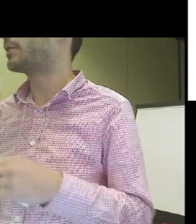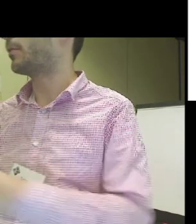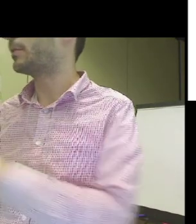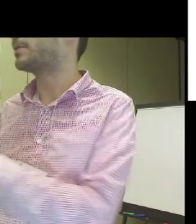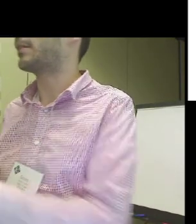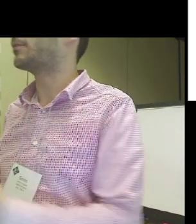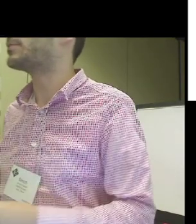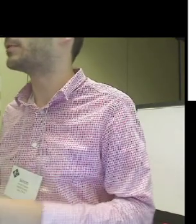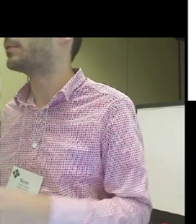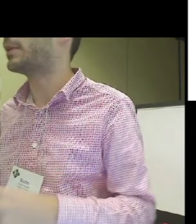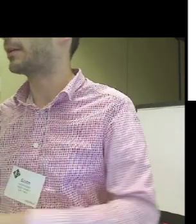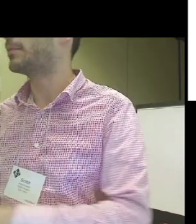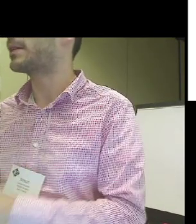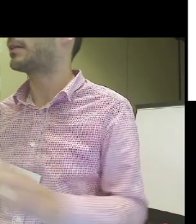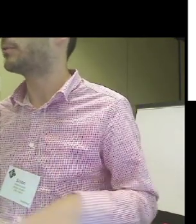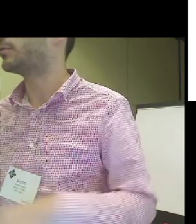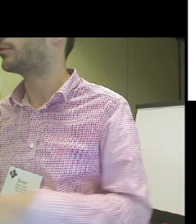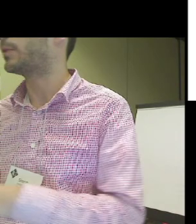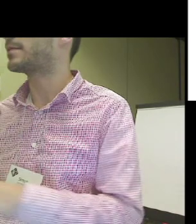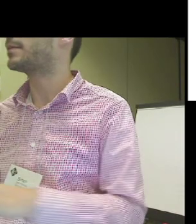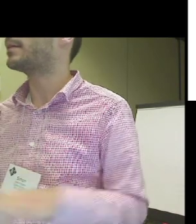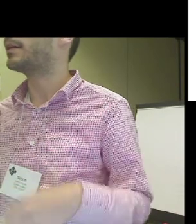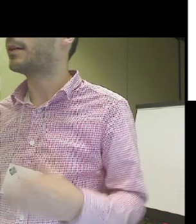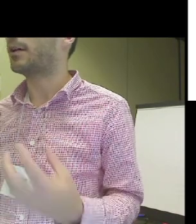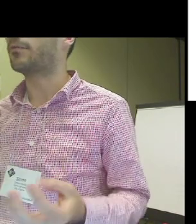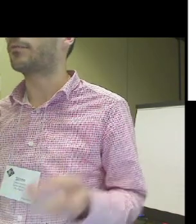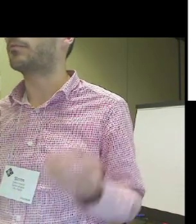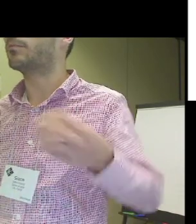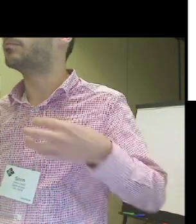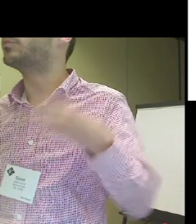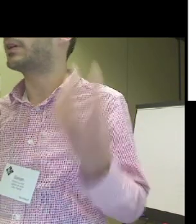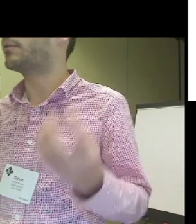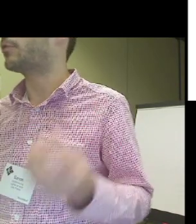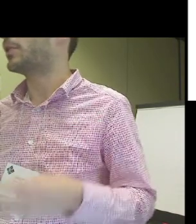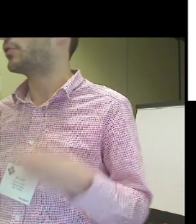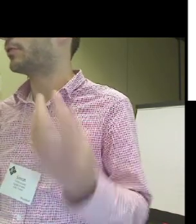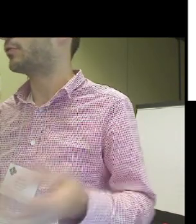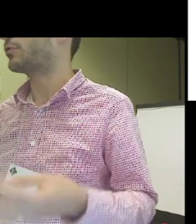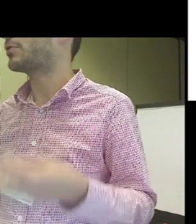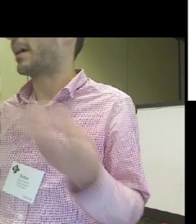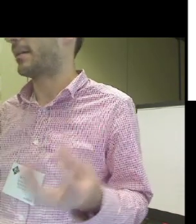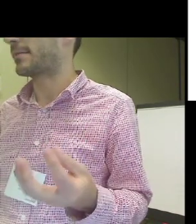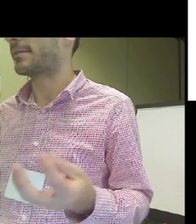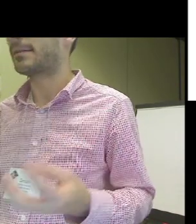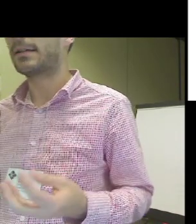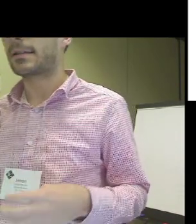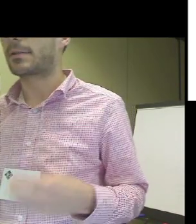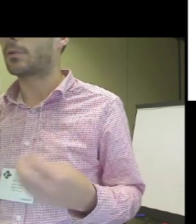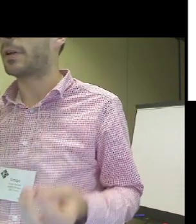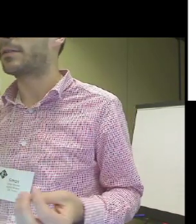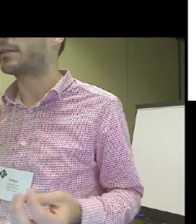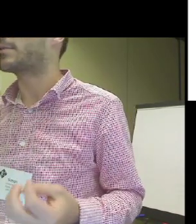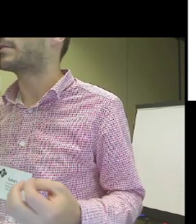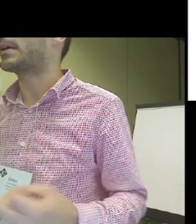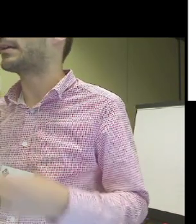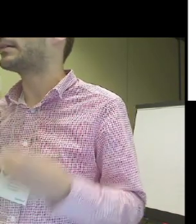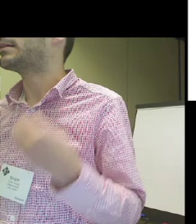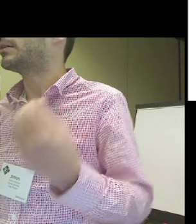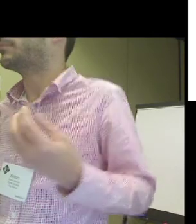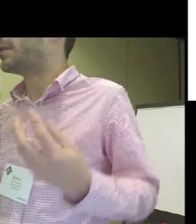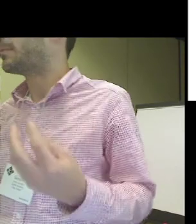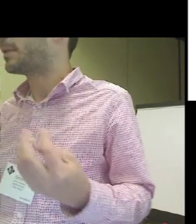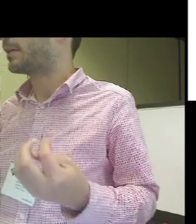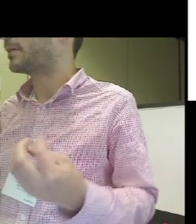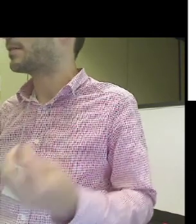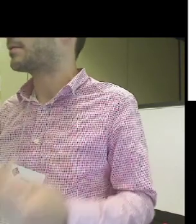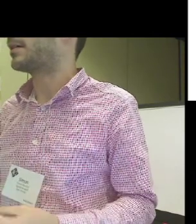about using only sign language, but really like mixing different ways of putting information into signs. So writing is a sign,